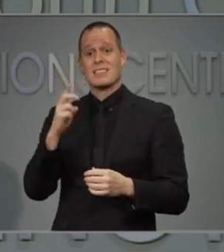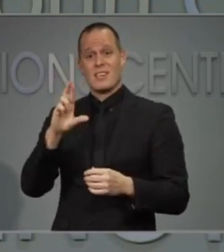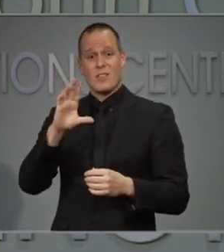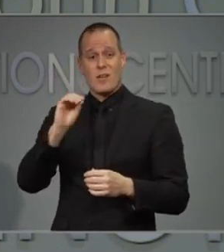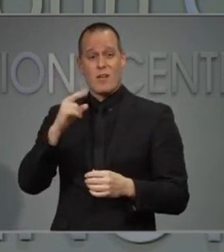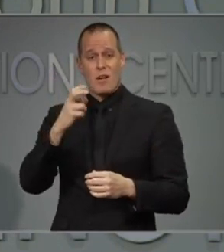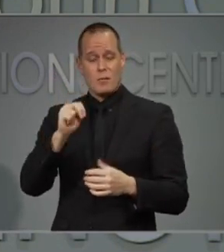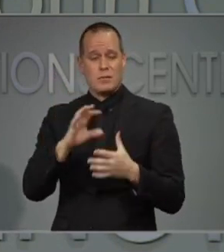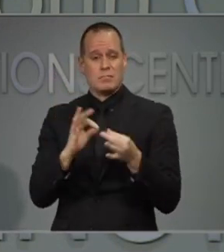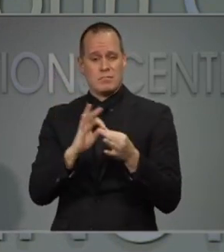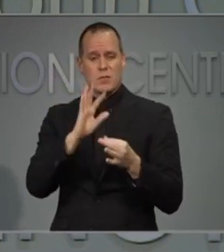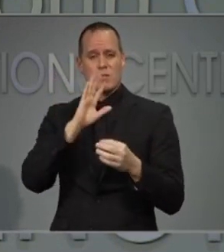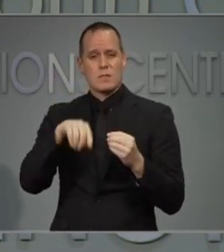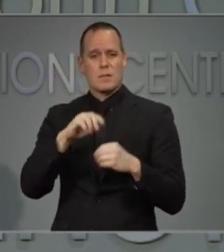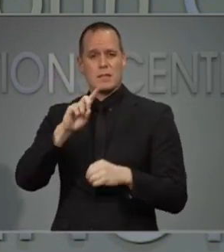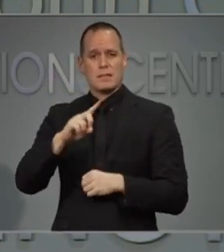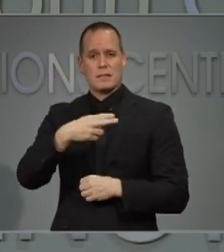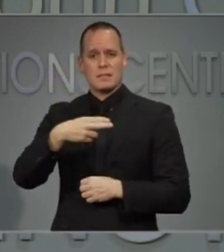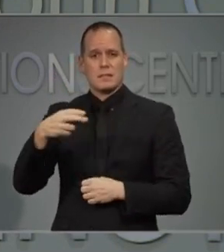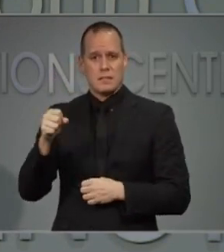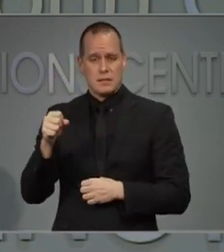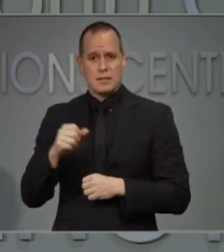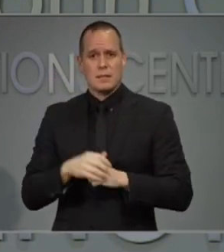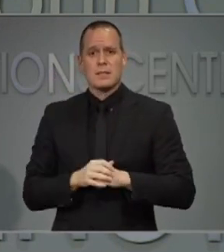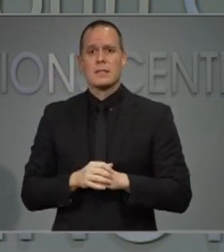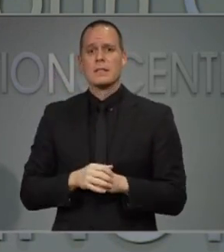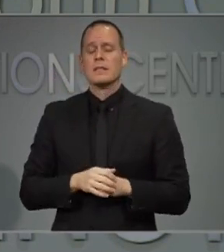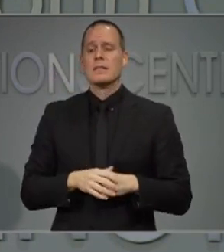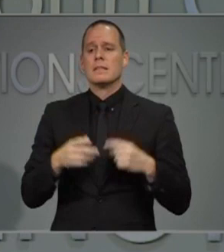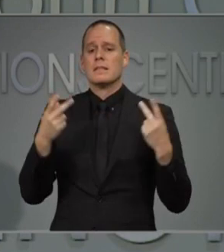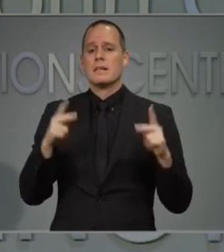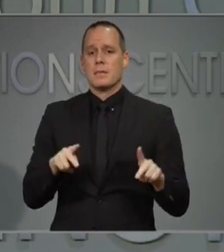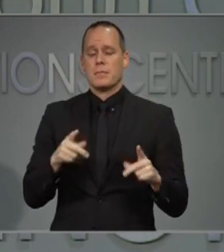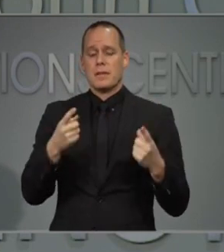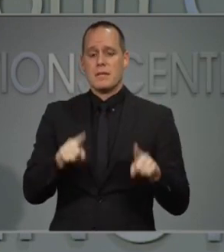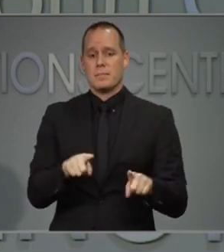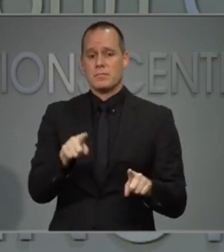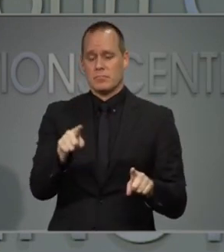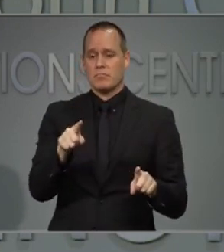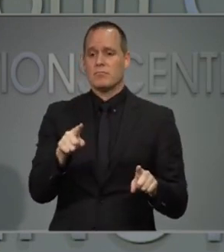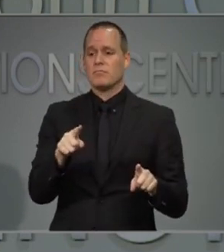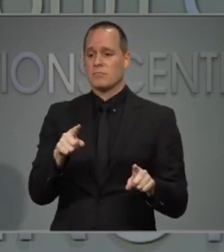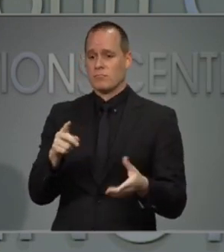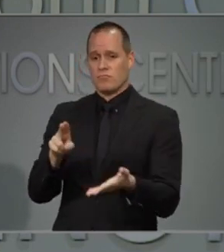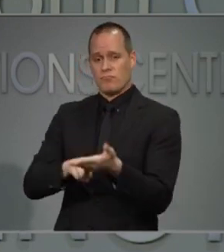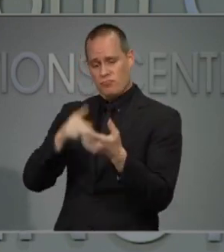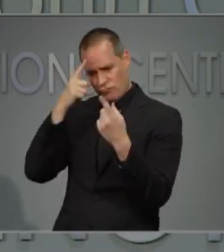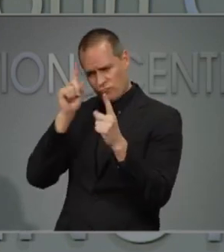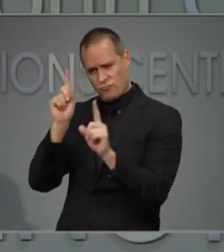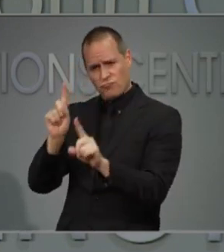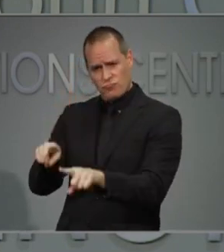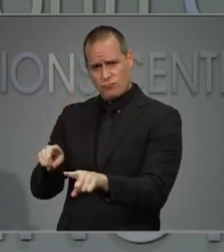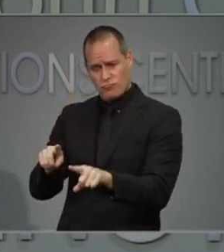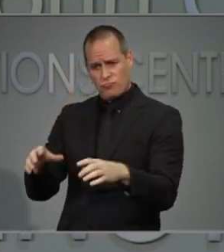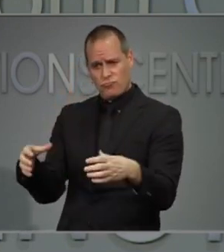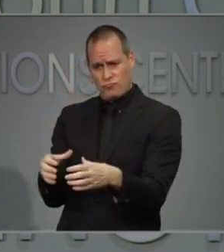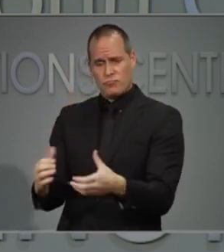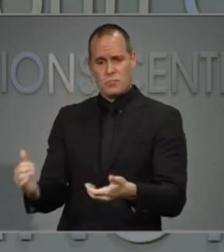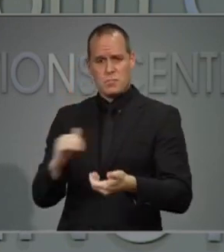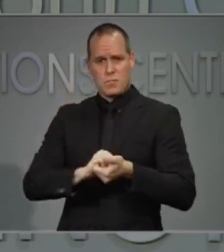Department of Health and Human Services. They signed a key partnership that advances our efforts to fight COVID-19.